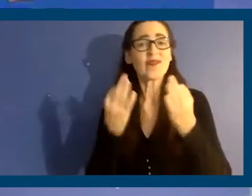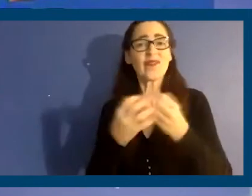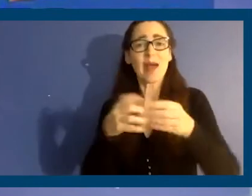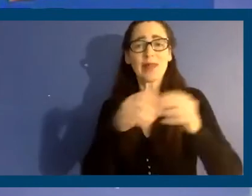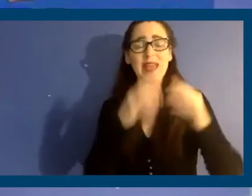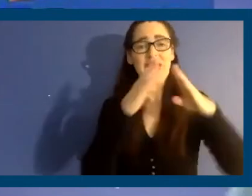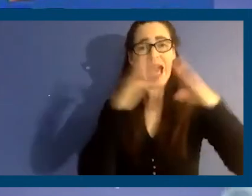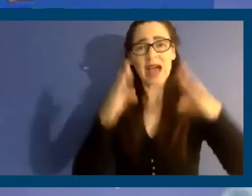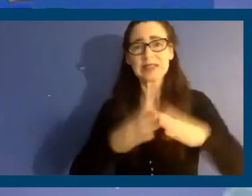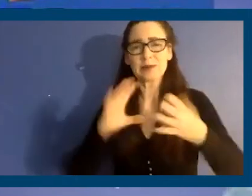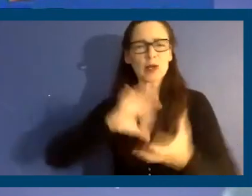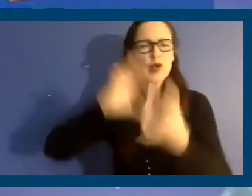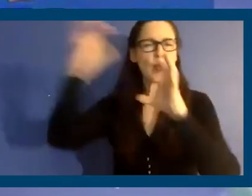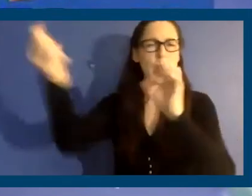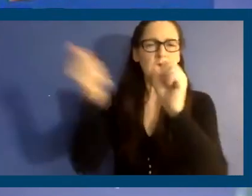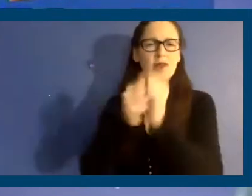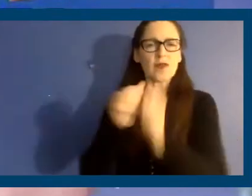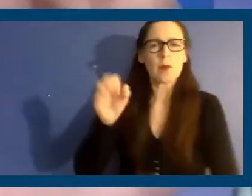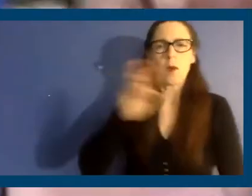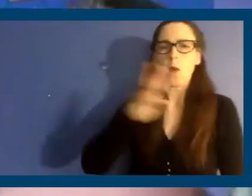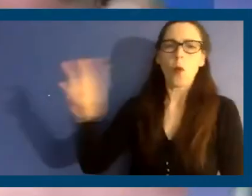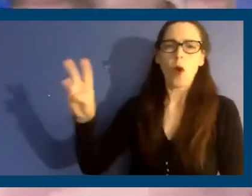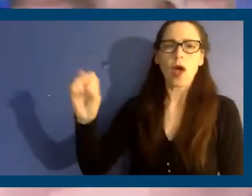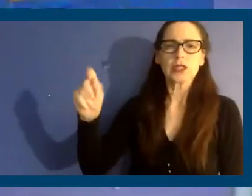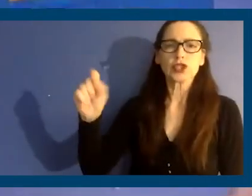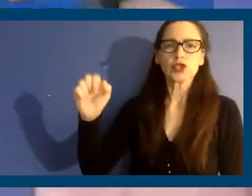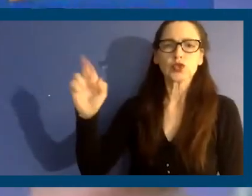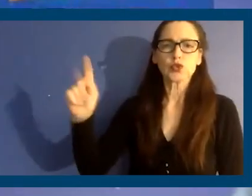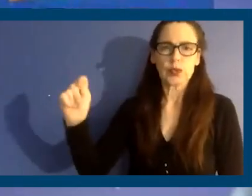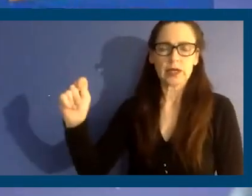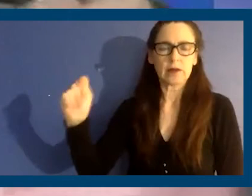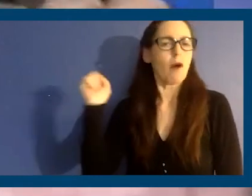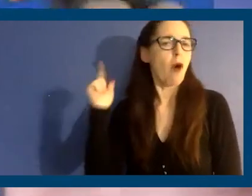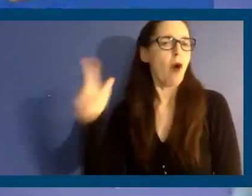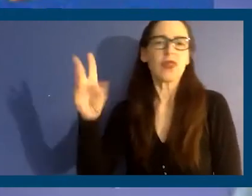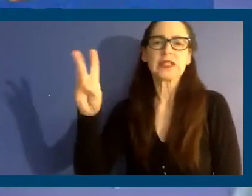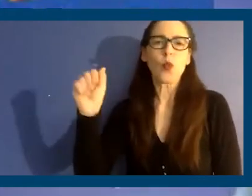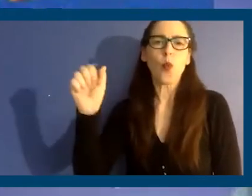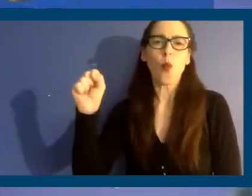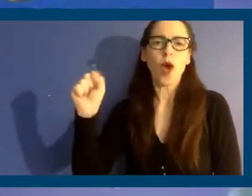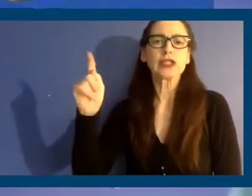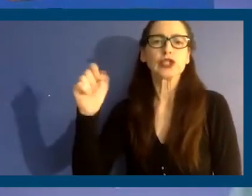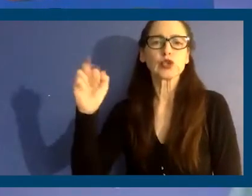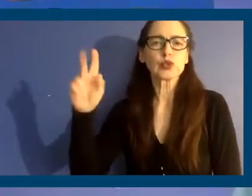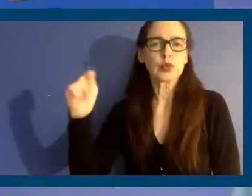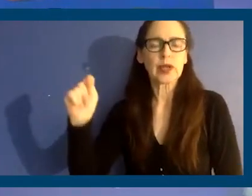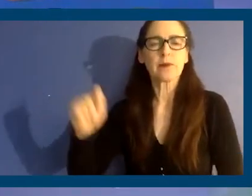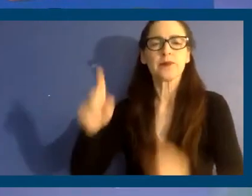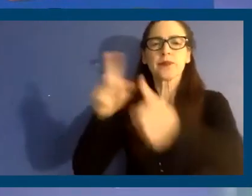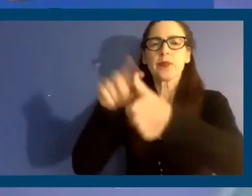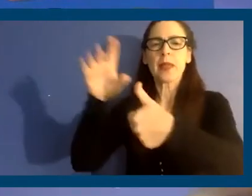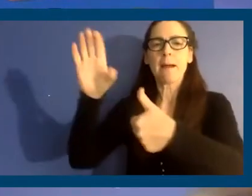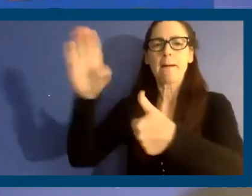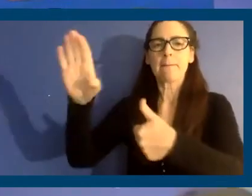Due to the foreclosure crisis, all these Wall Street entities like Blackstone and Invitation Homes